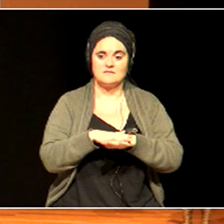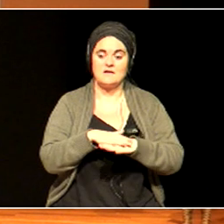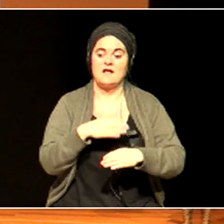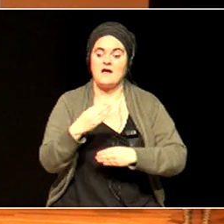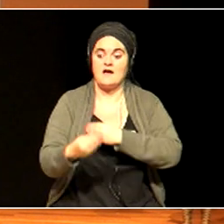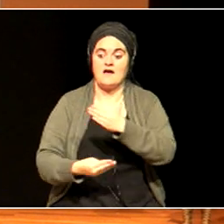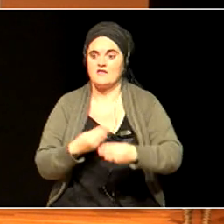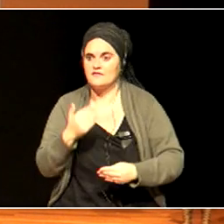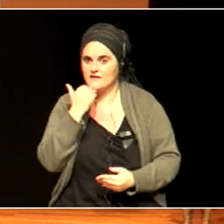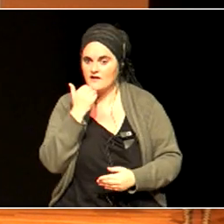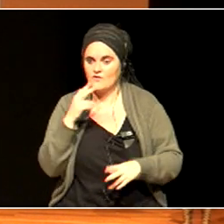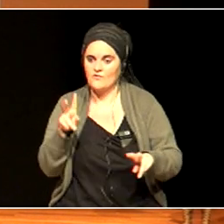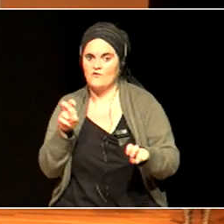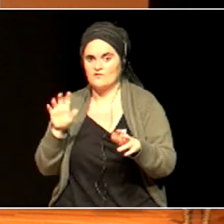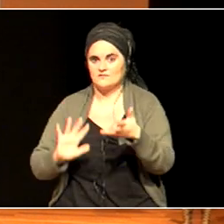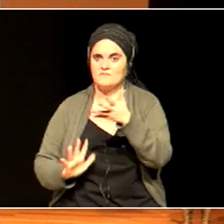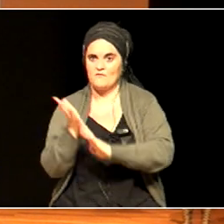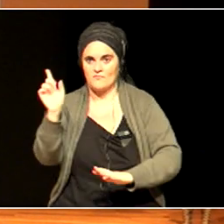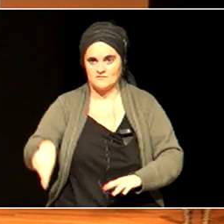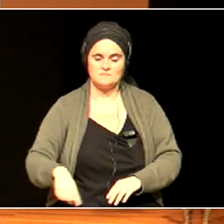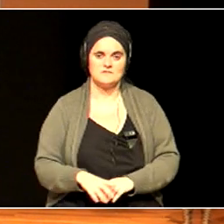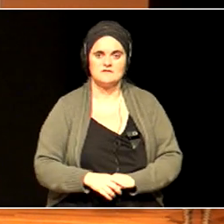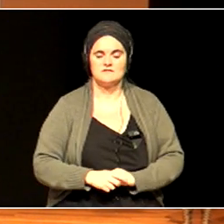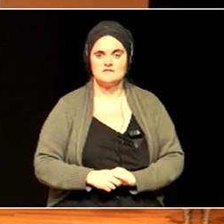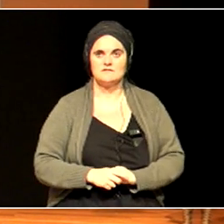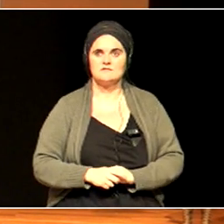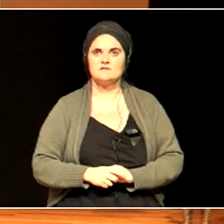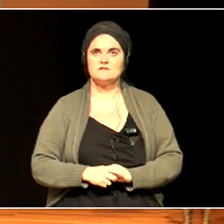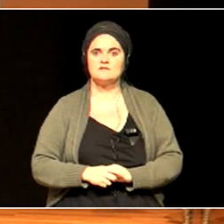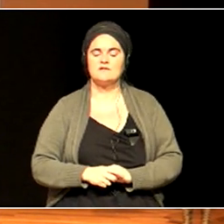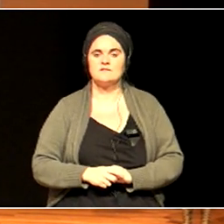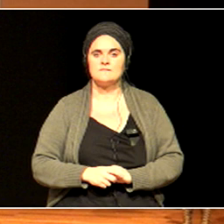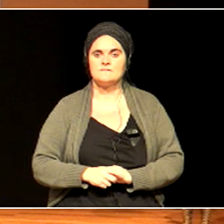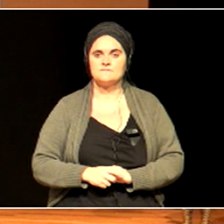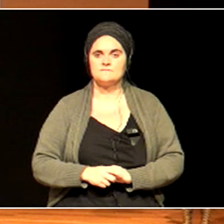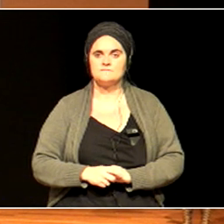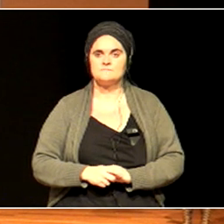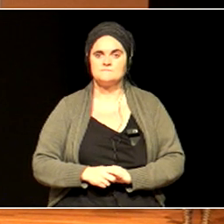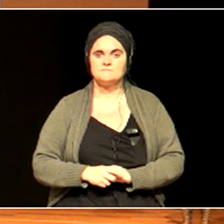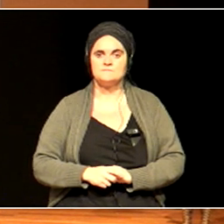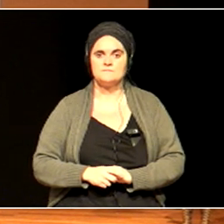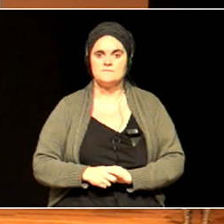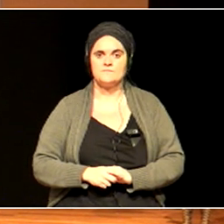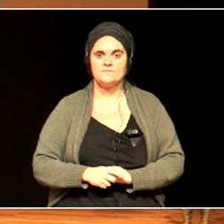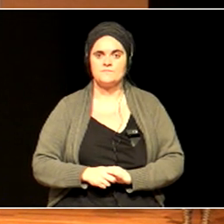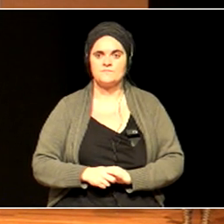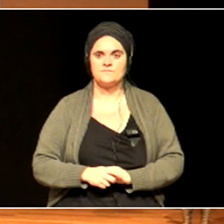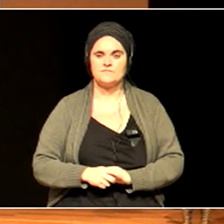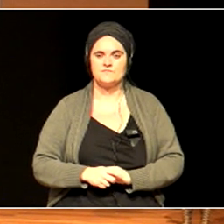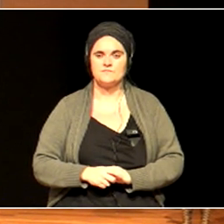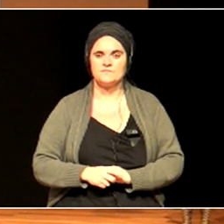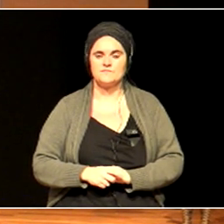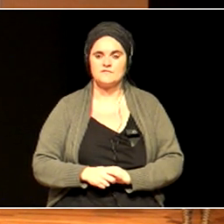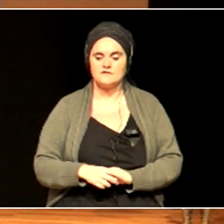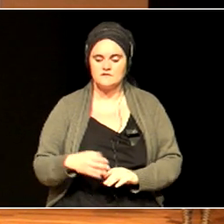The same way of thinking that brought us the competitive pressures in education,